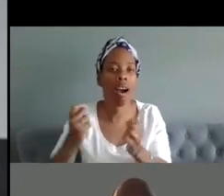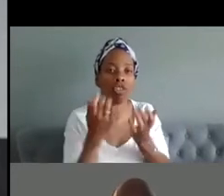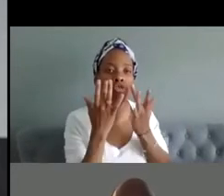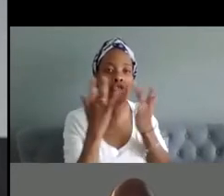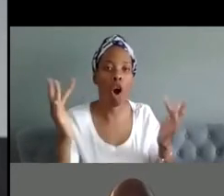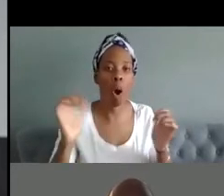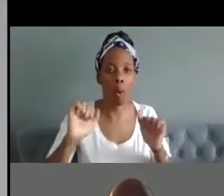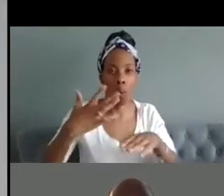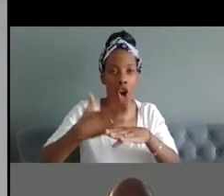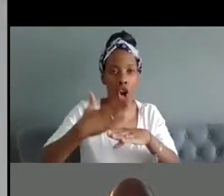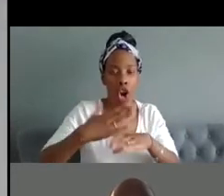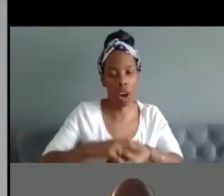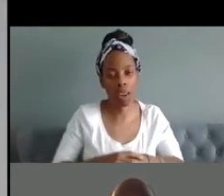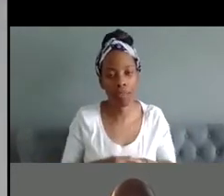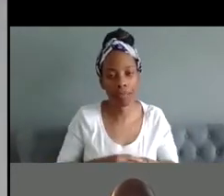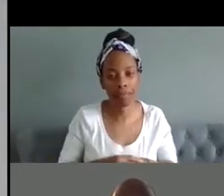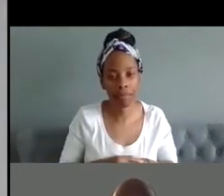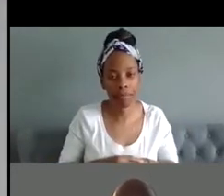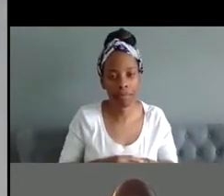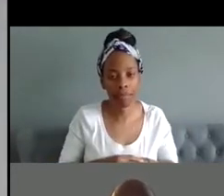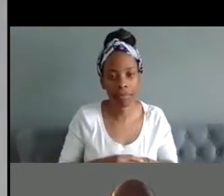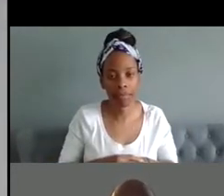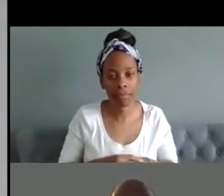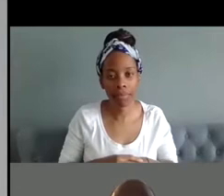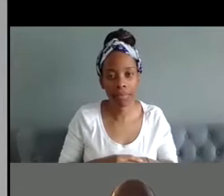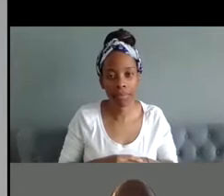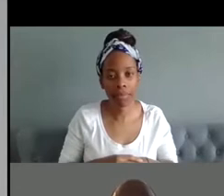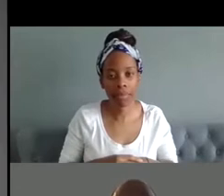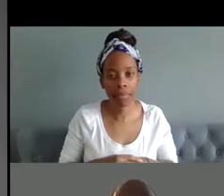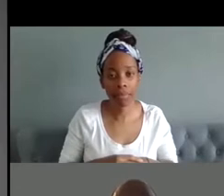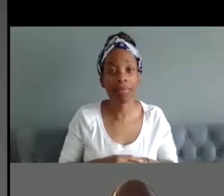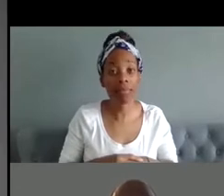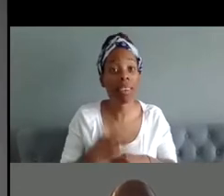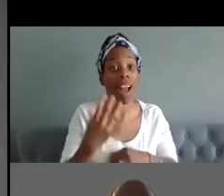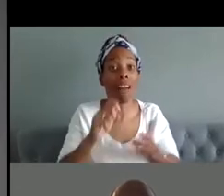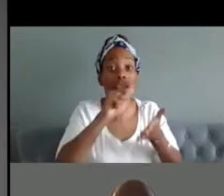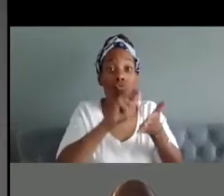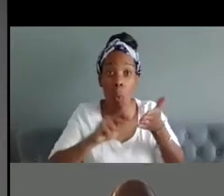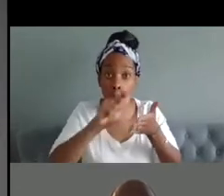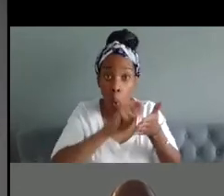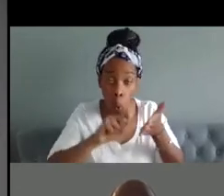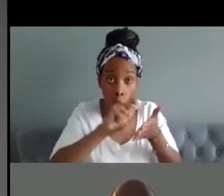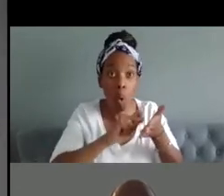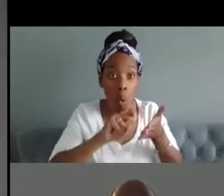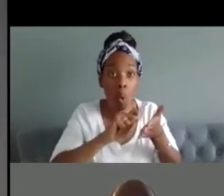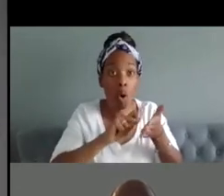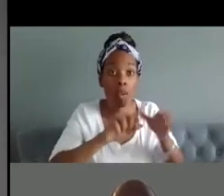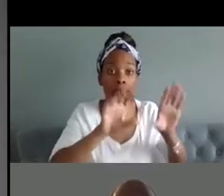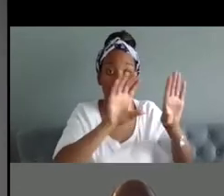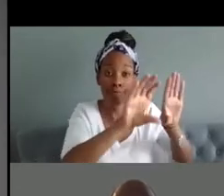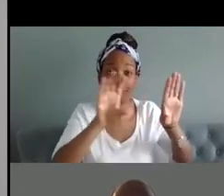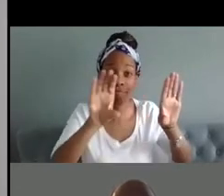so there's drawings uh and that's really